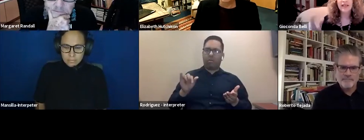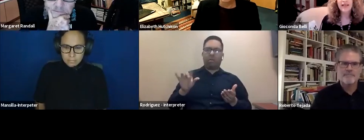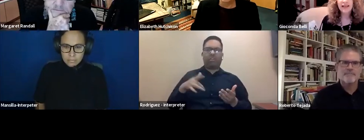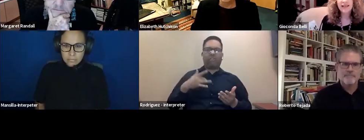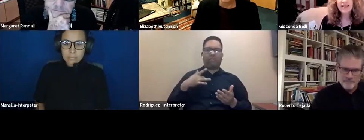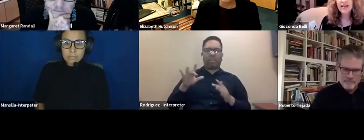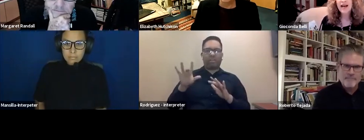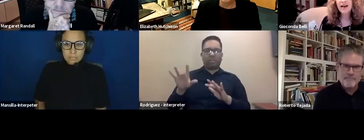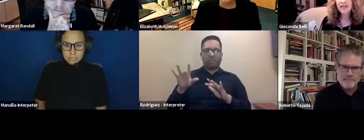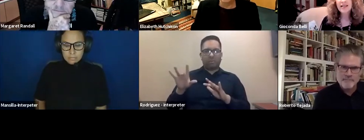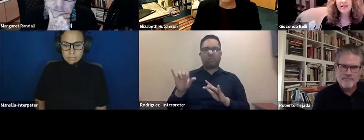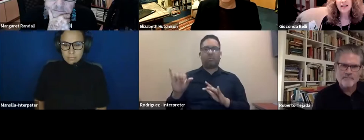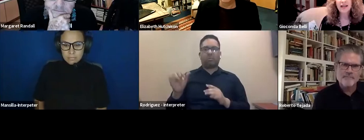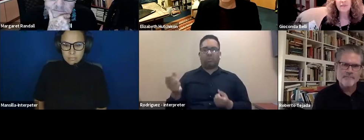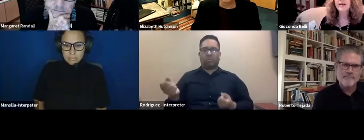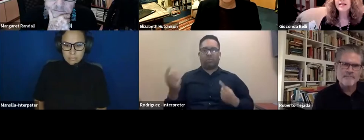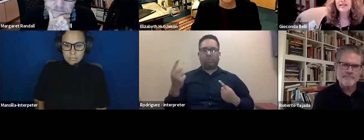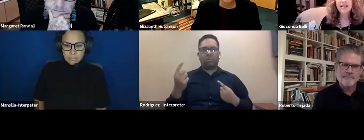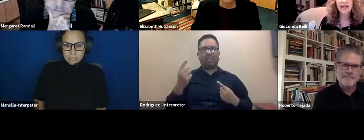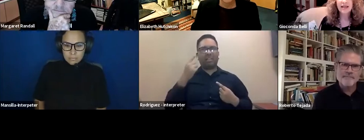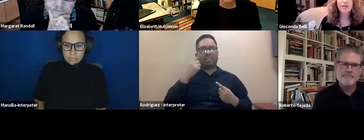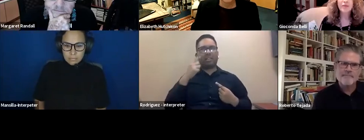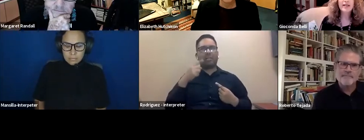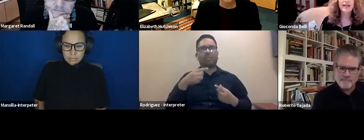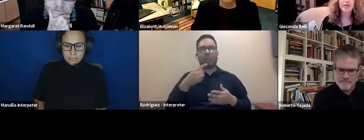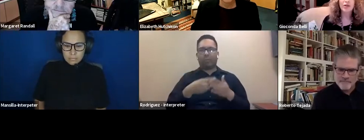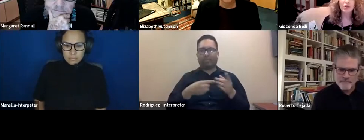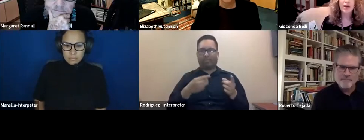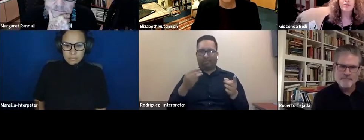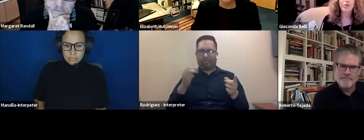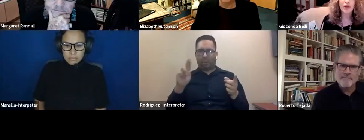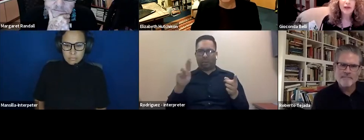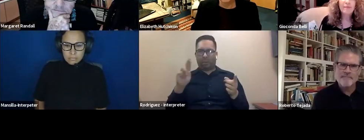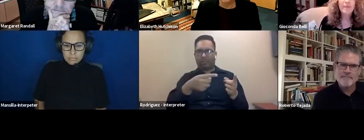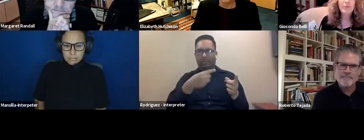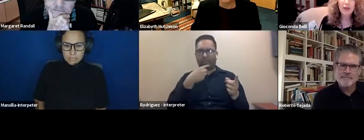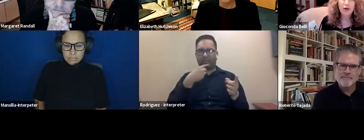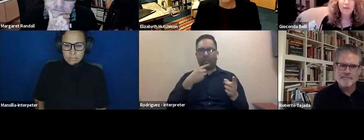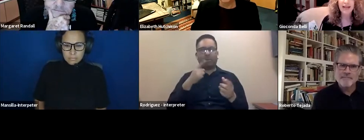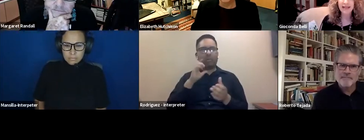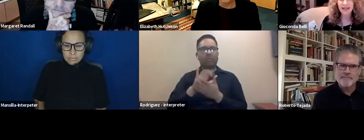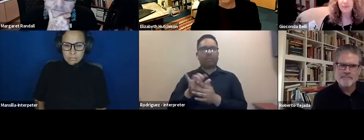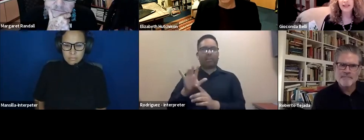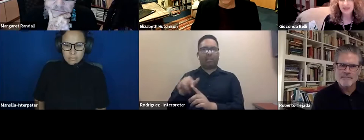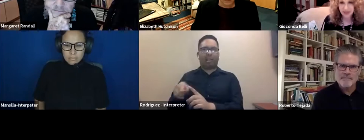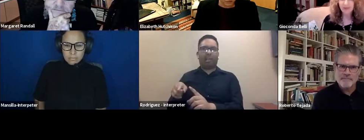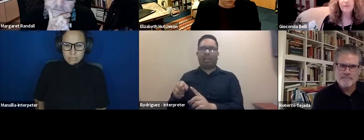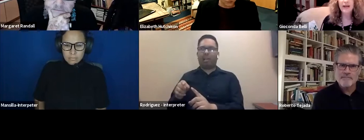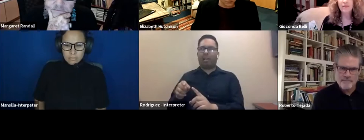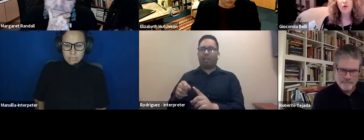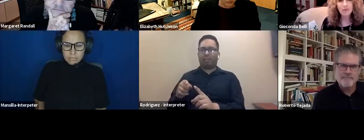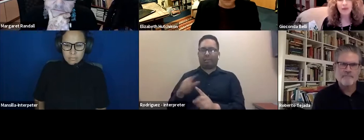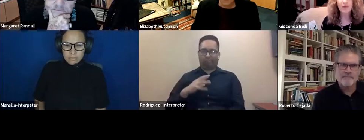conservative, I think it's a hard, like Margaret is saying, it's something that is going to have to become accepted